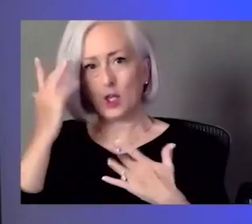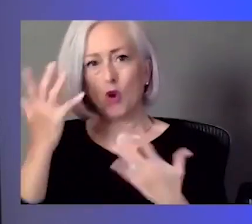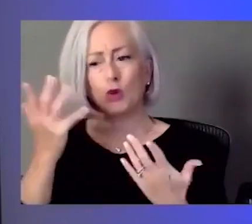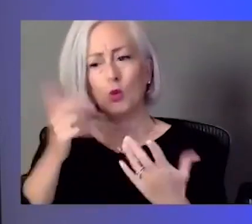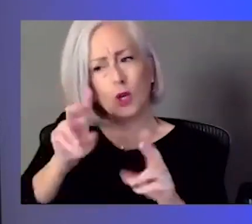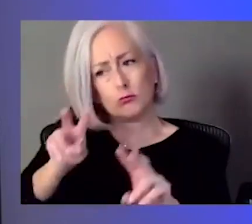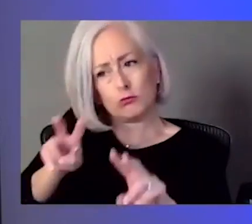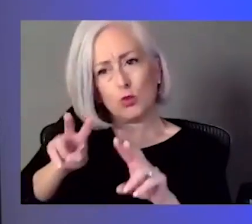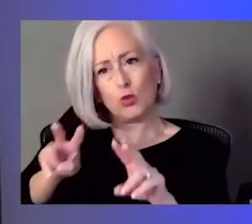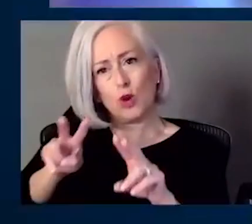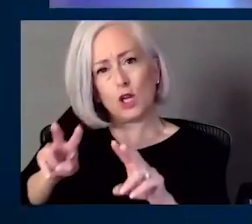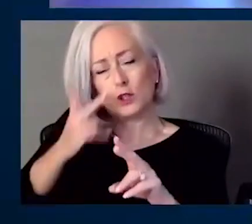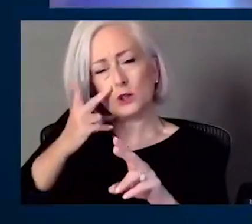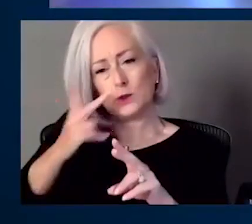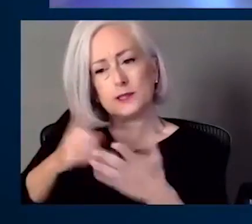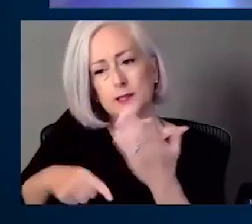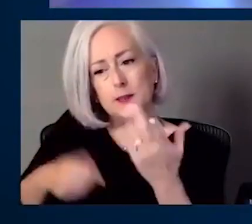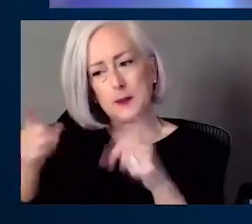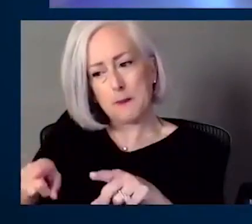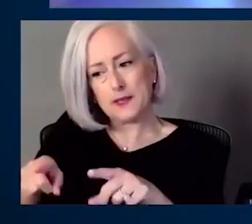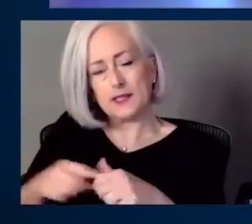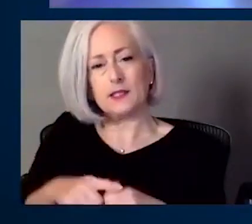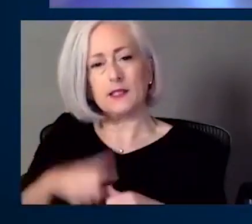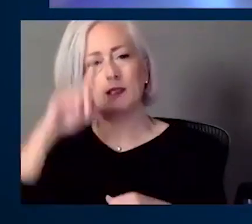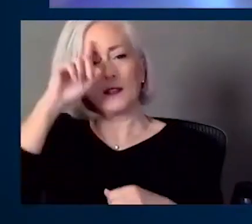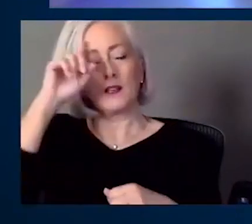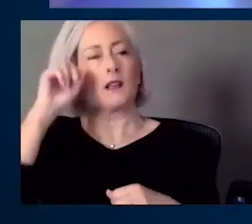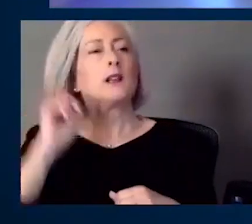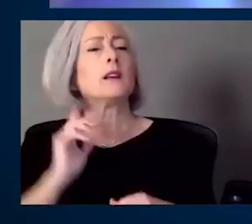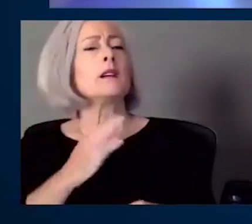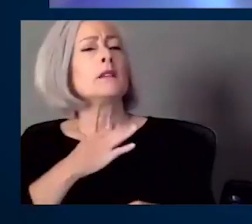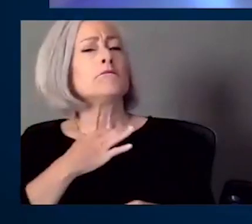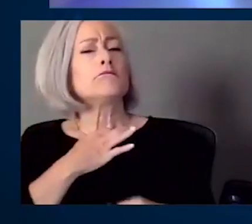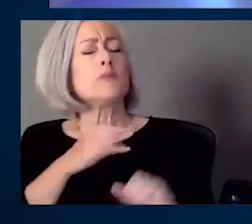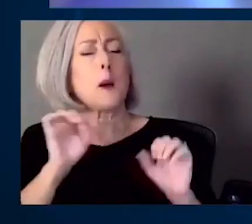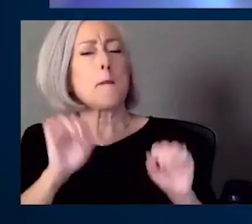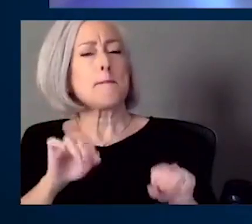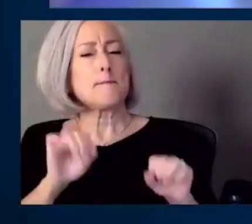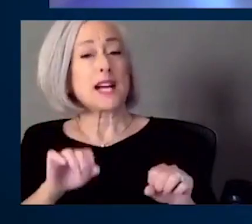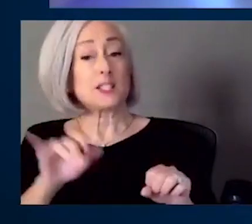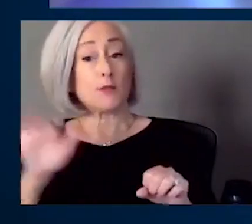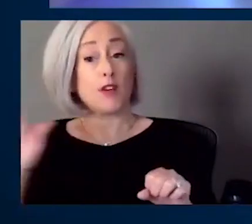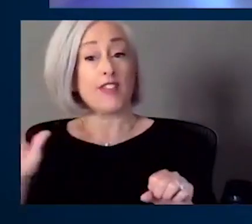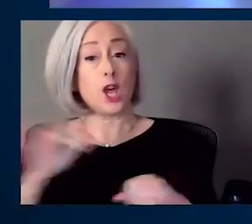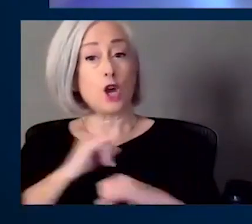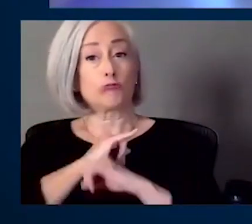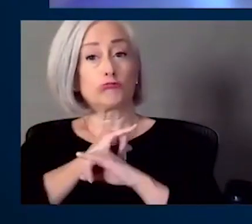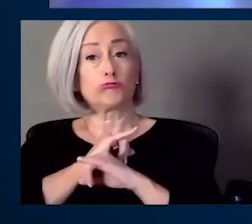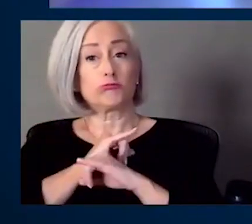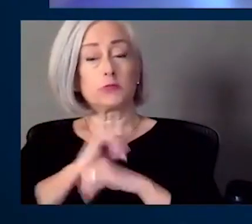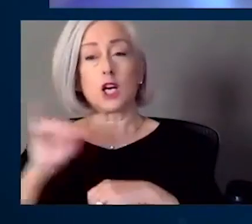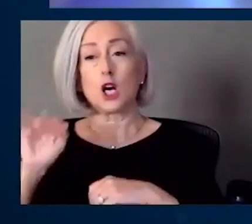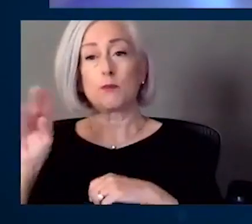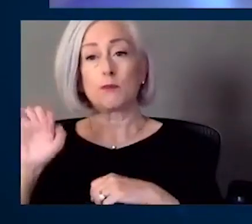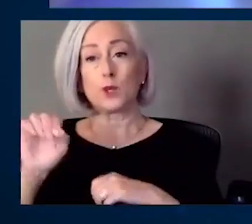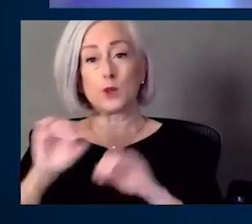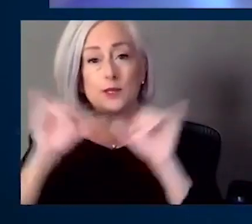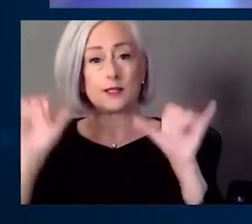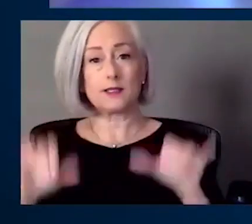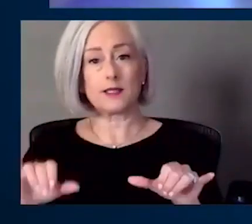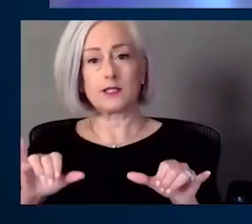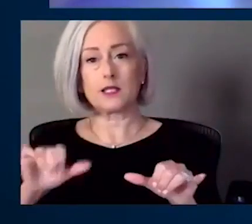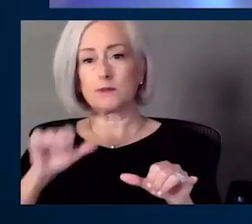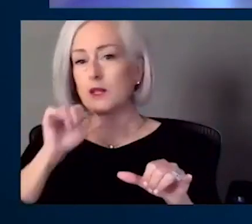close eye on. And, and is it possible in those cases that their immune system just didn't respond to the vaccine or was not